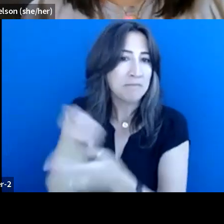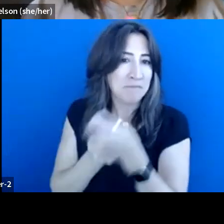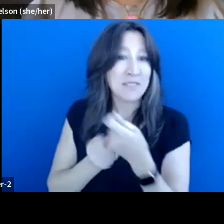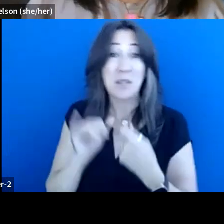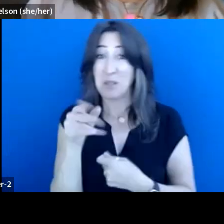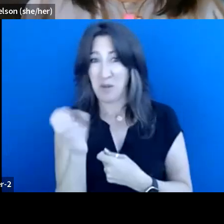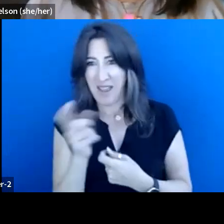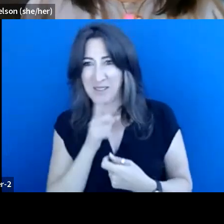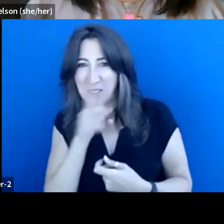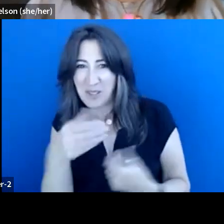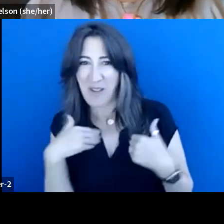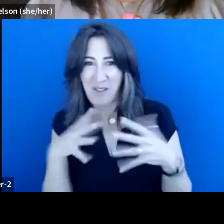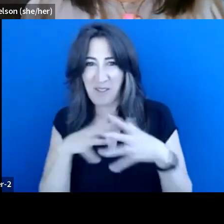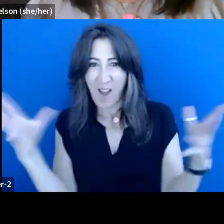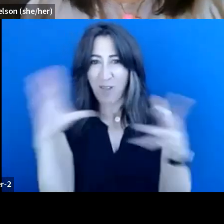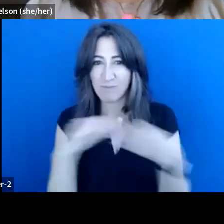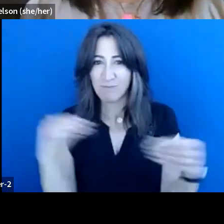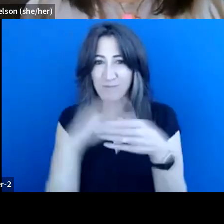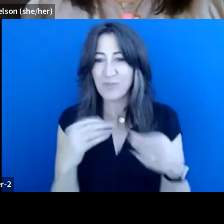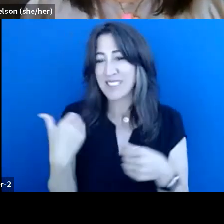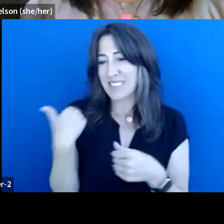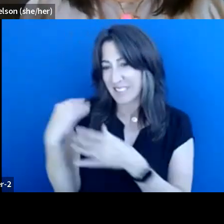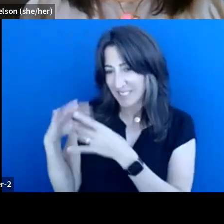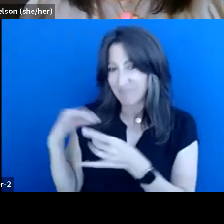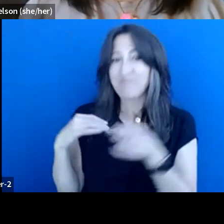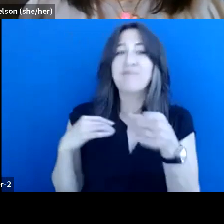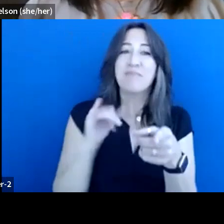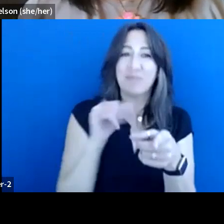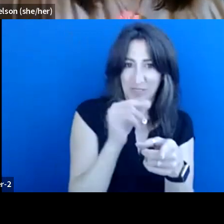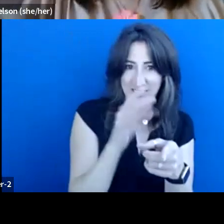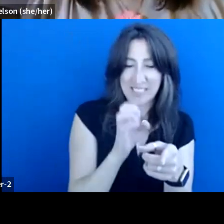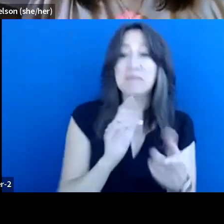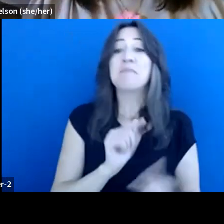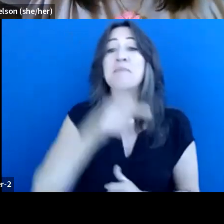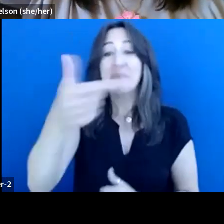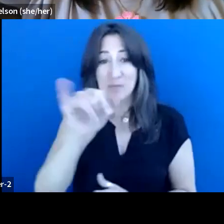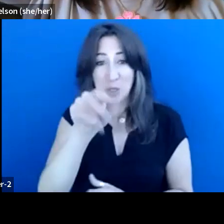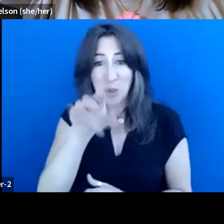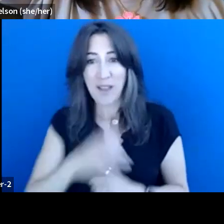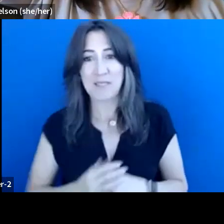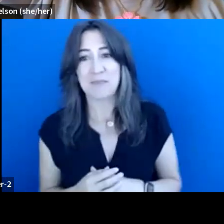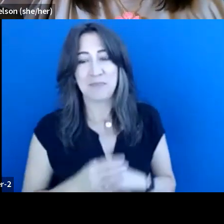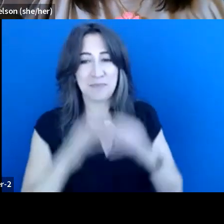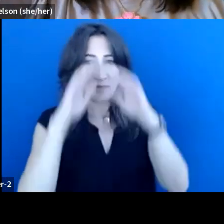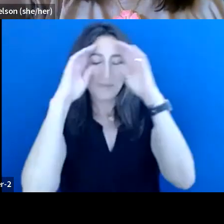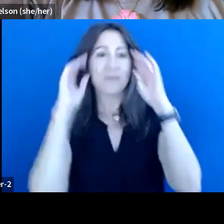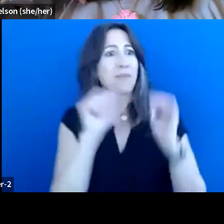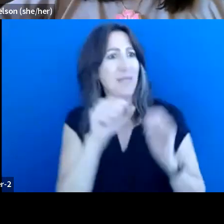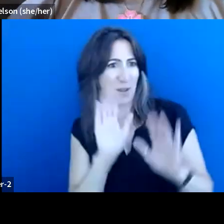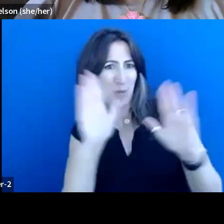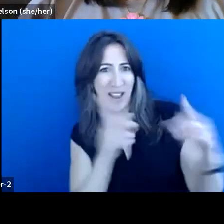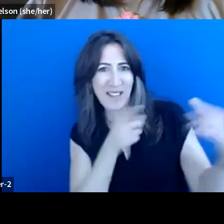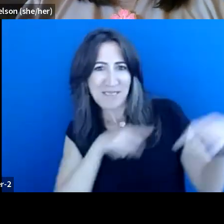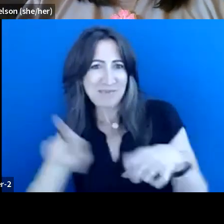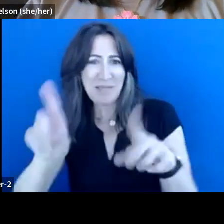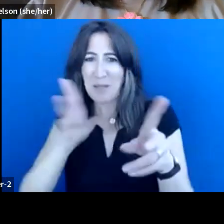know, stemming off of what we've heard from Chief Brown and Christine so far. Yeah, this has been a great segue. This is very